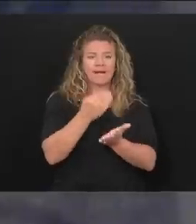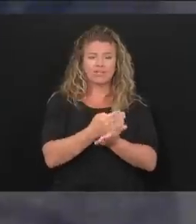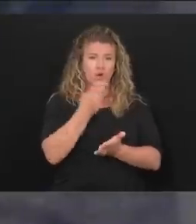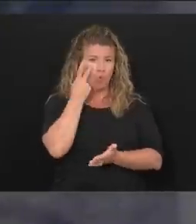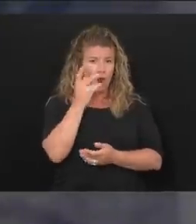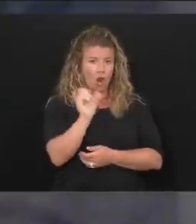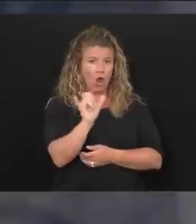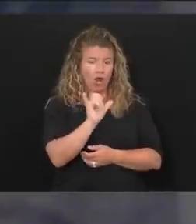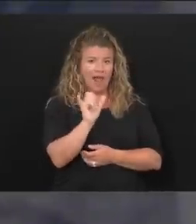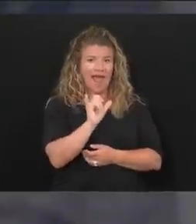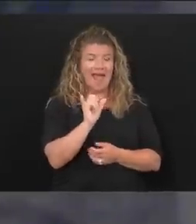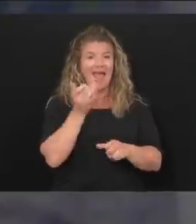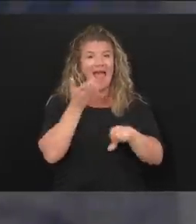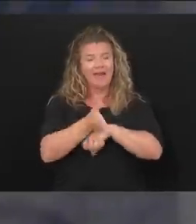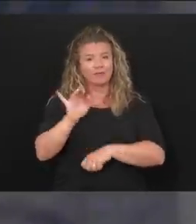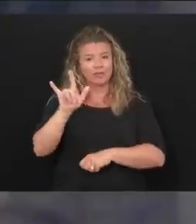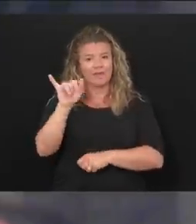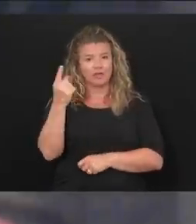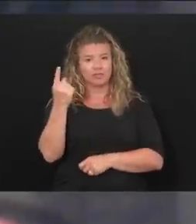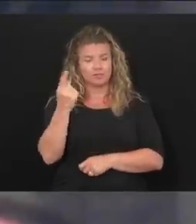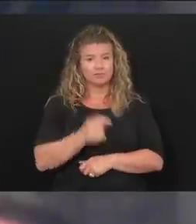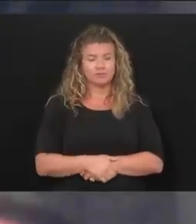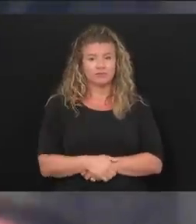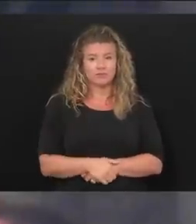look like post July 1st?